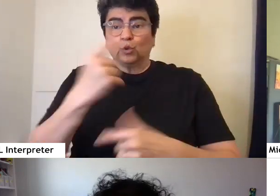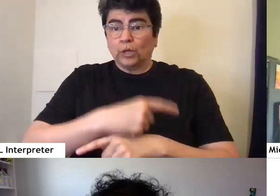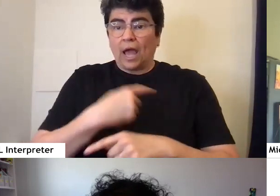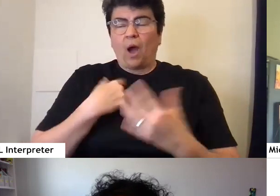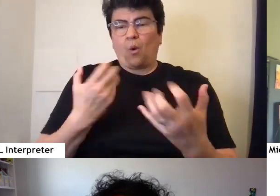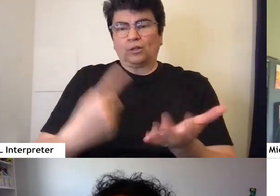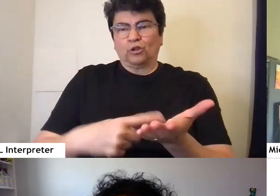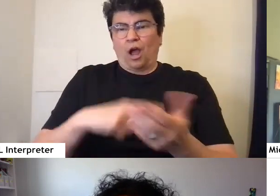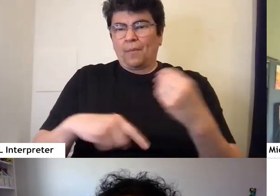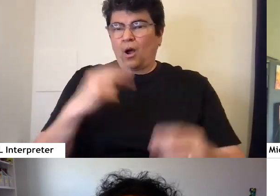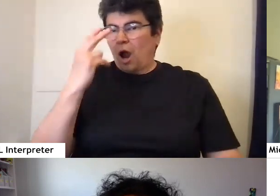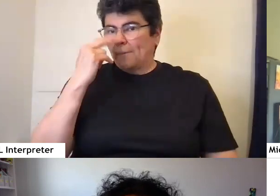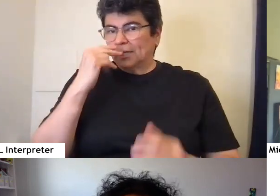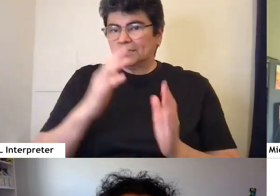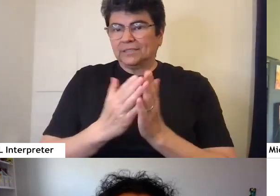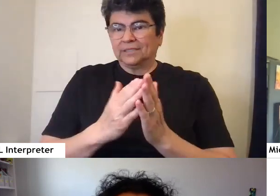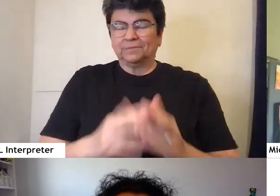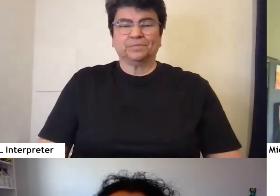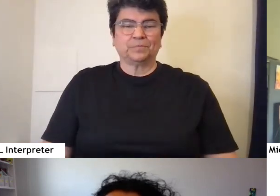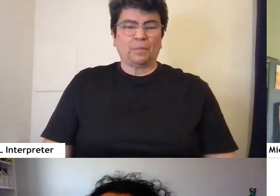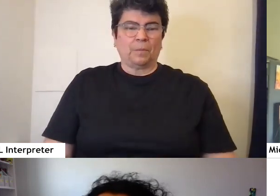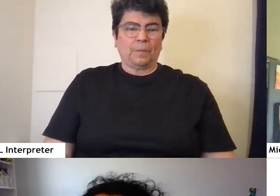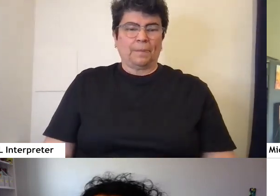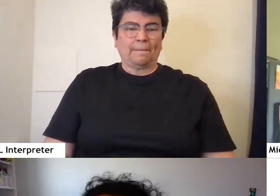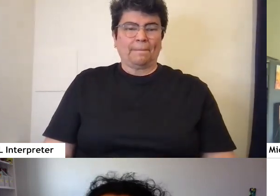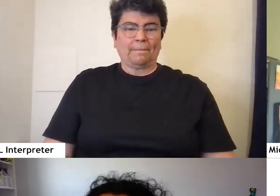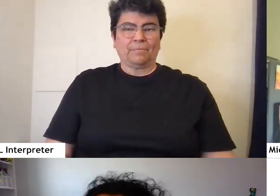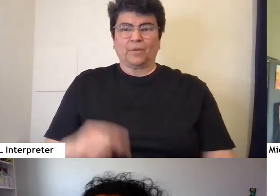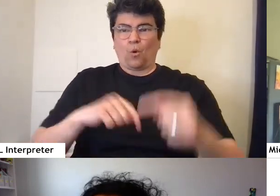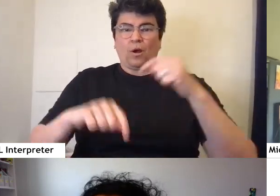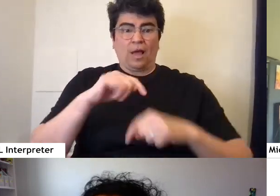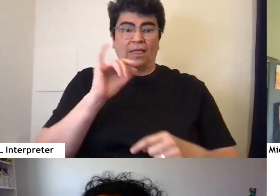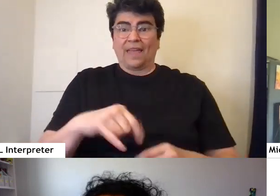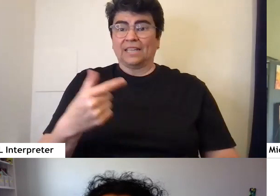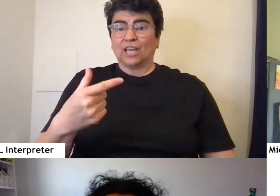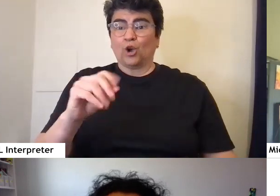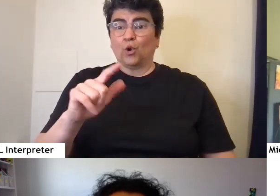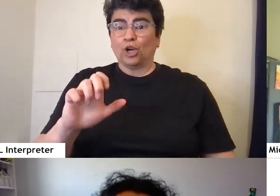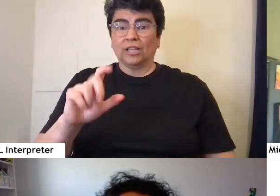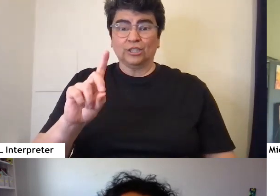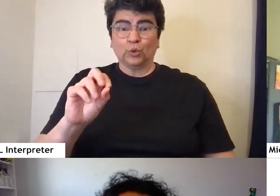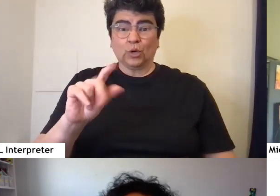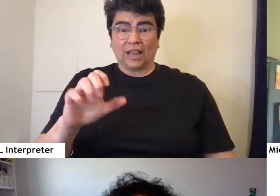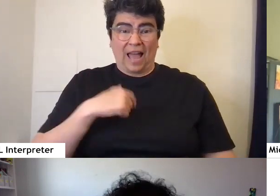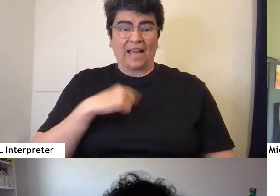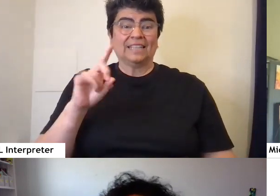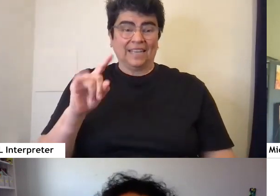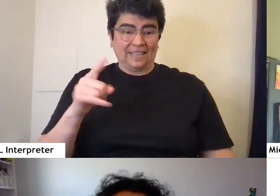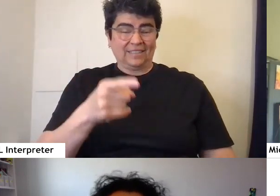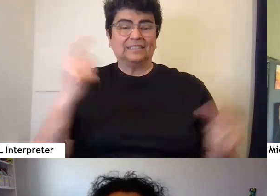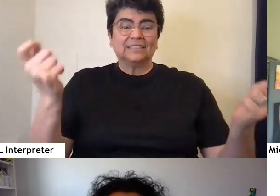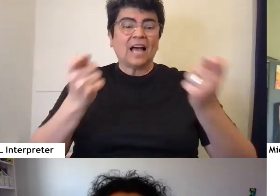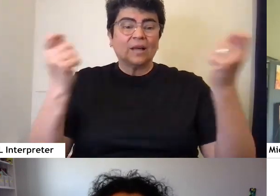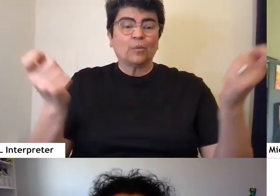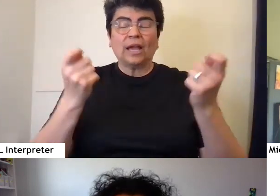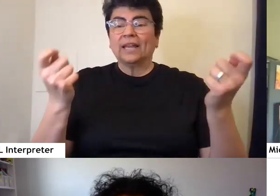about comics. So I'm a slide early. This is a Google Doodle I did celebrating